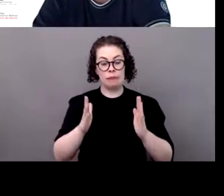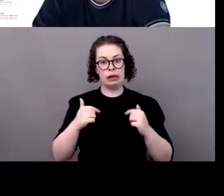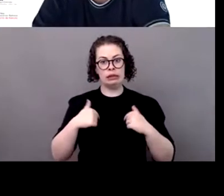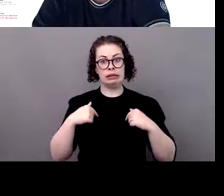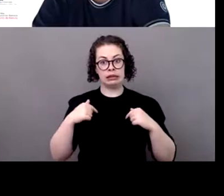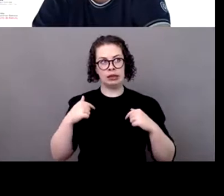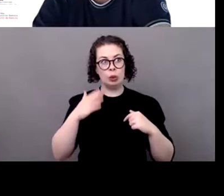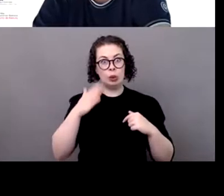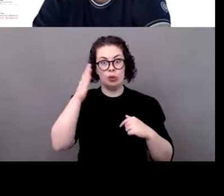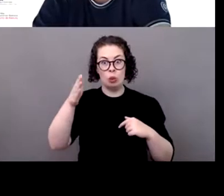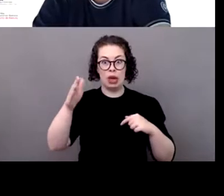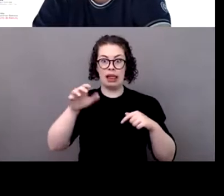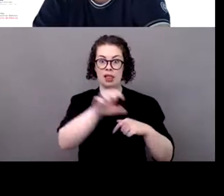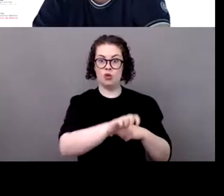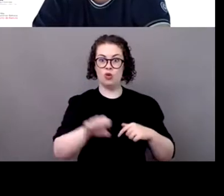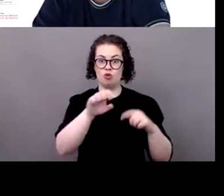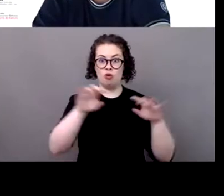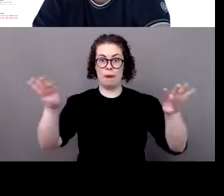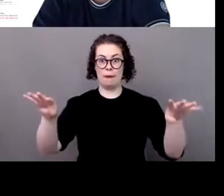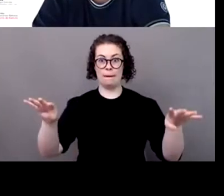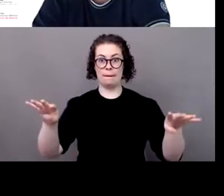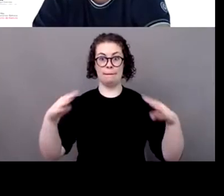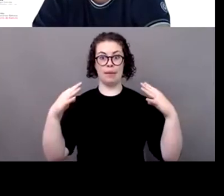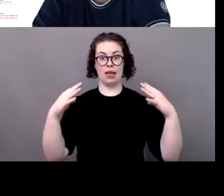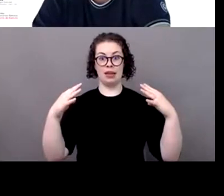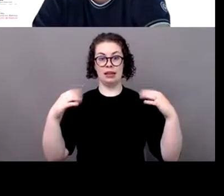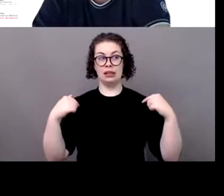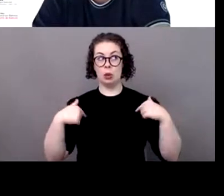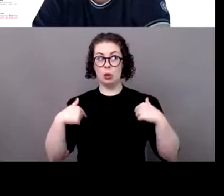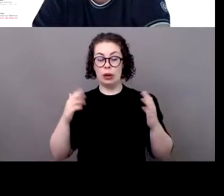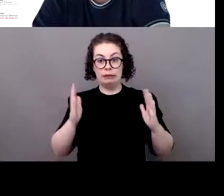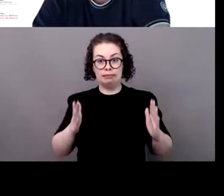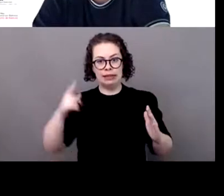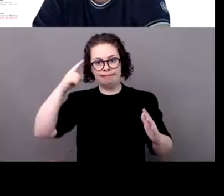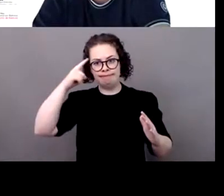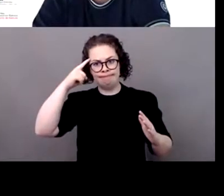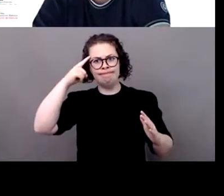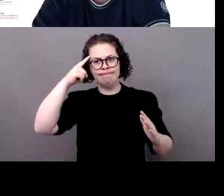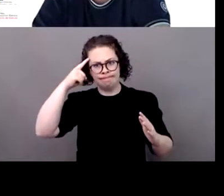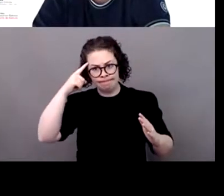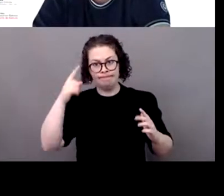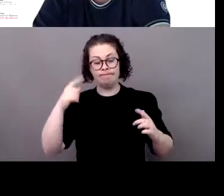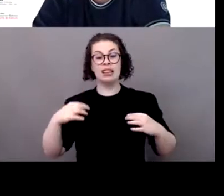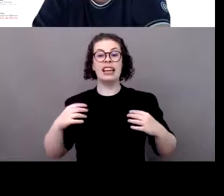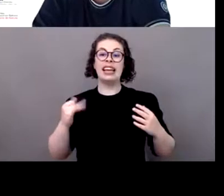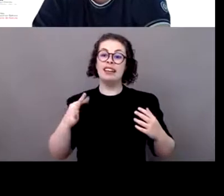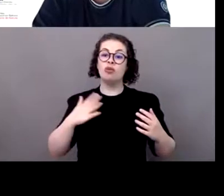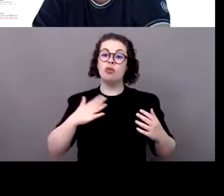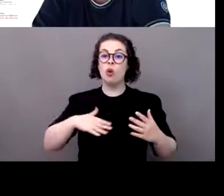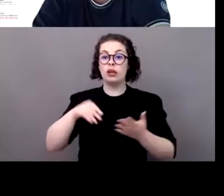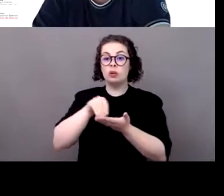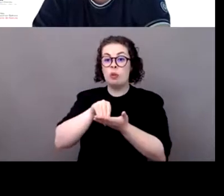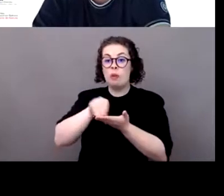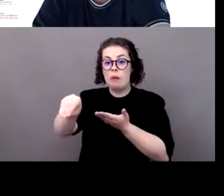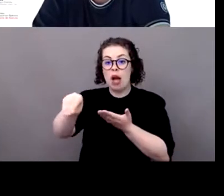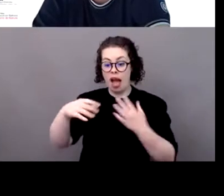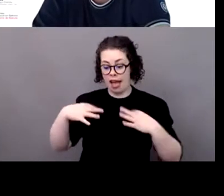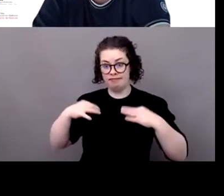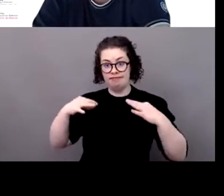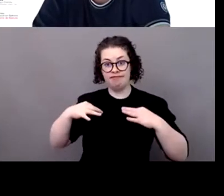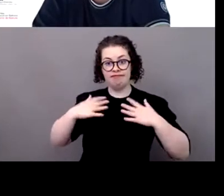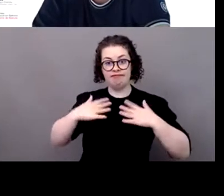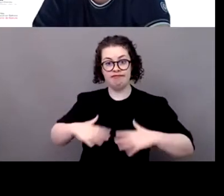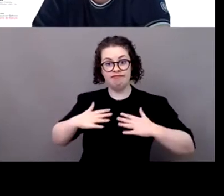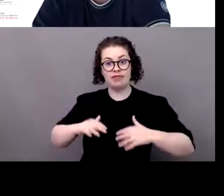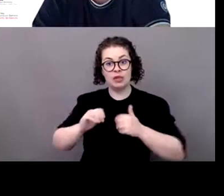sportive. There are many marques who have decided to go to the alternative to Néoprene, who have decided to go to